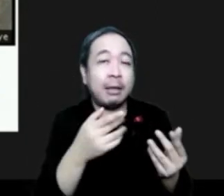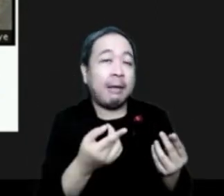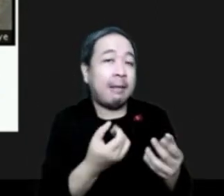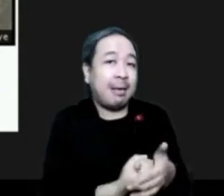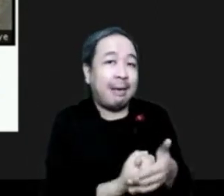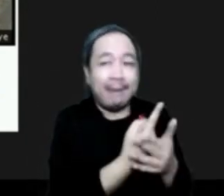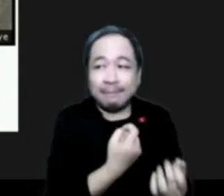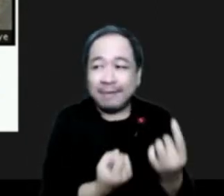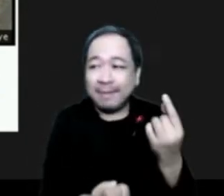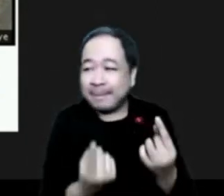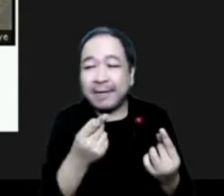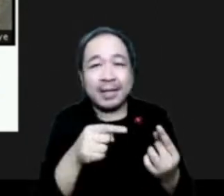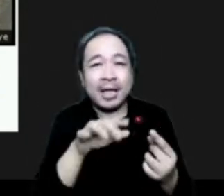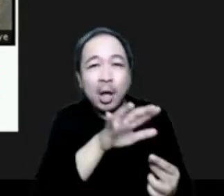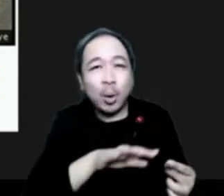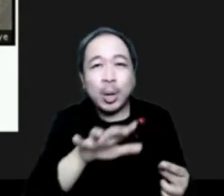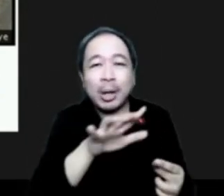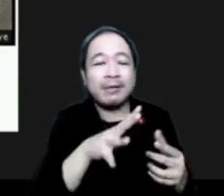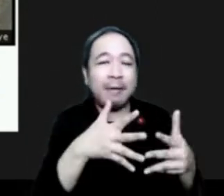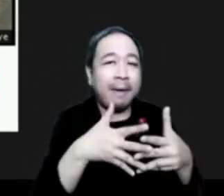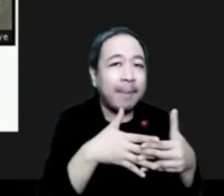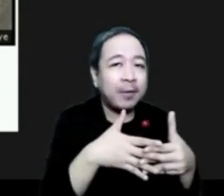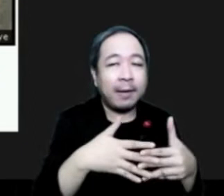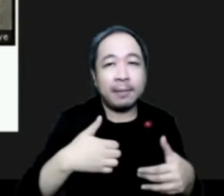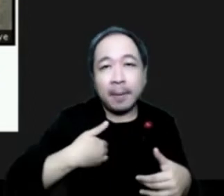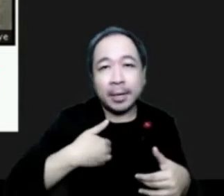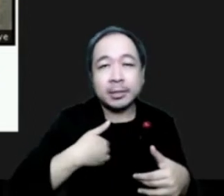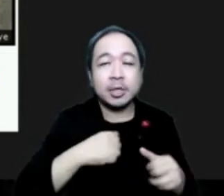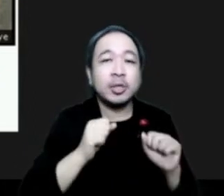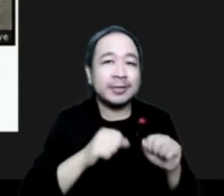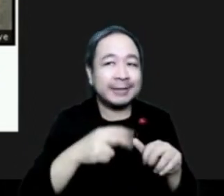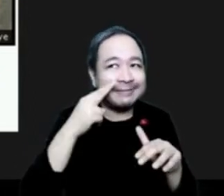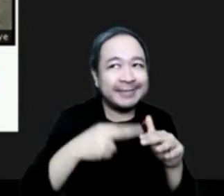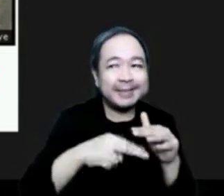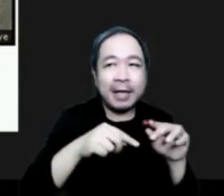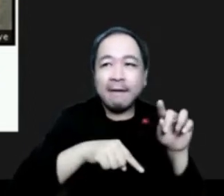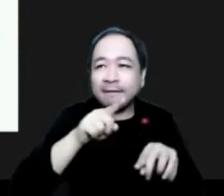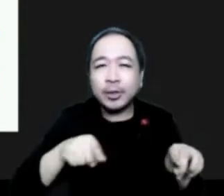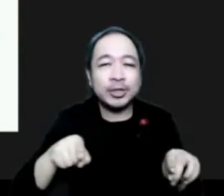And it's very useful for operational forecasters and also for different kind of health impact studies.